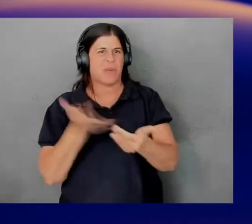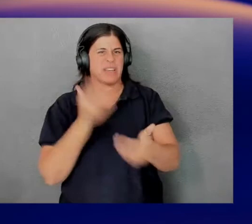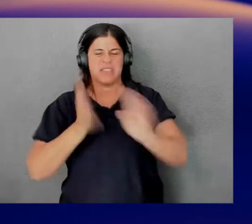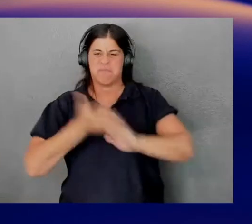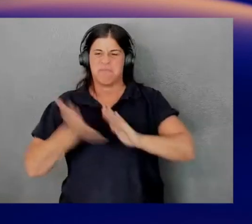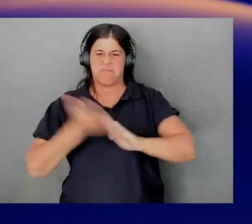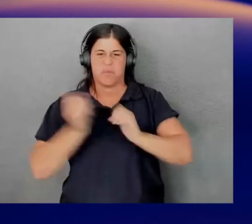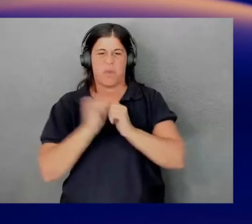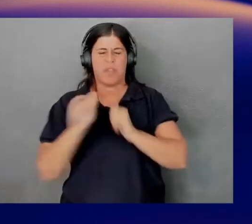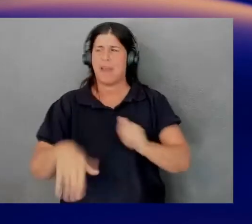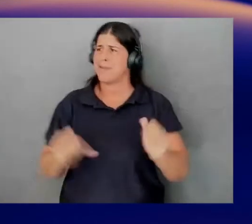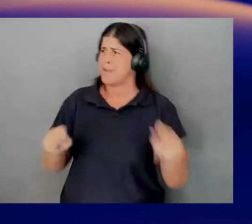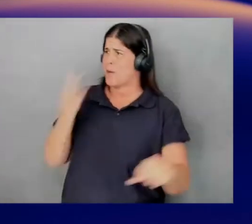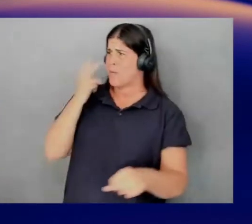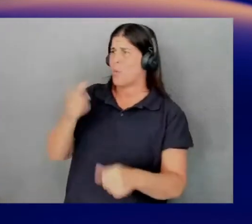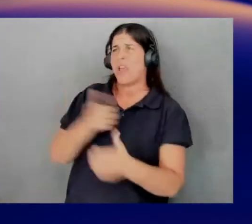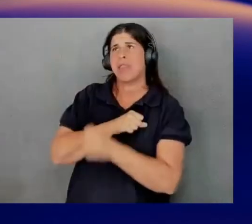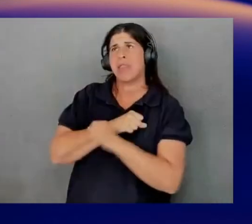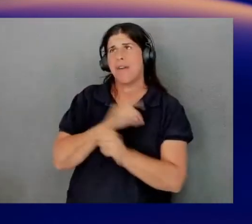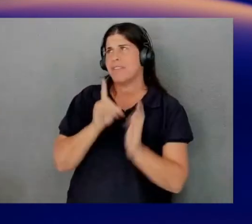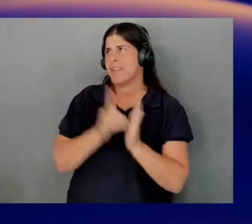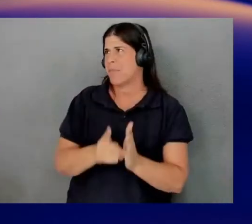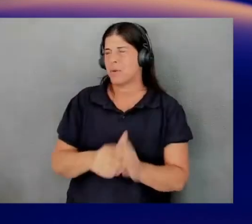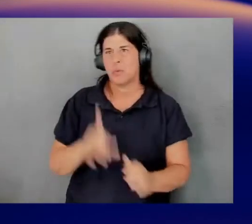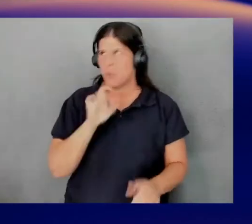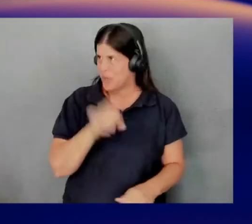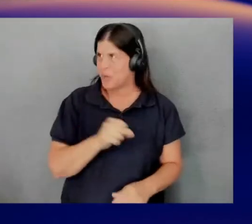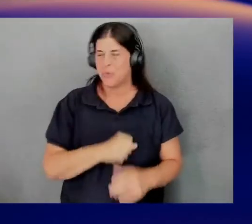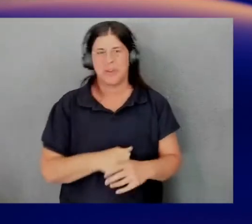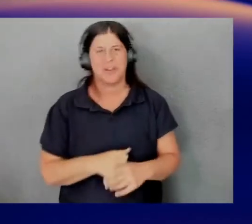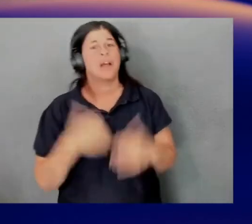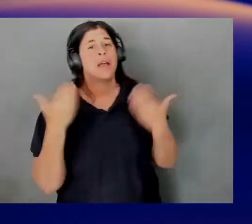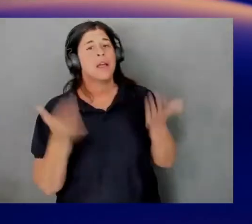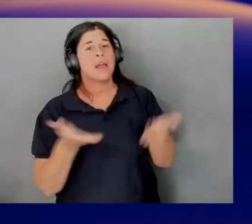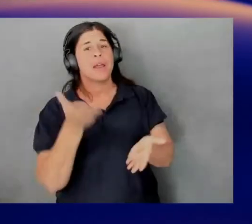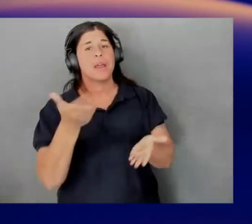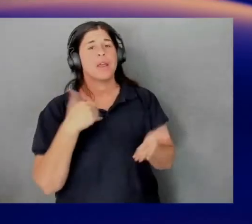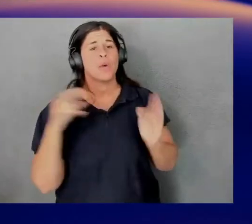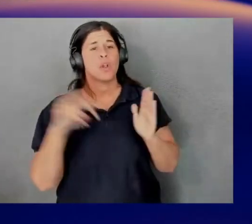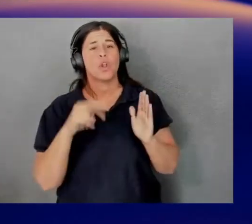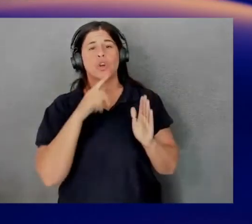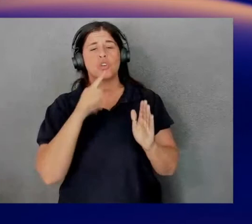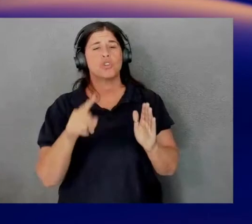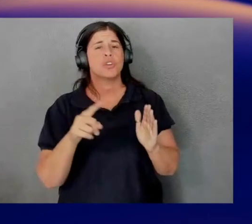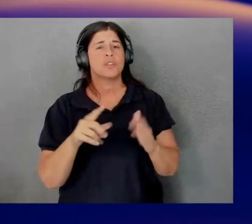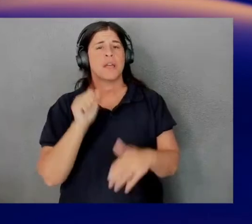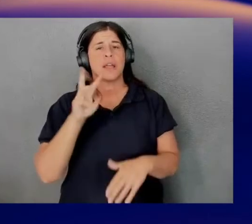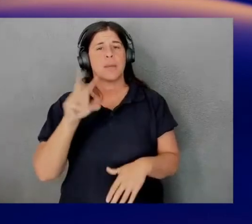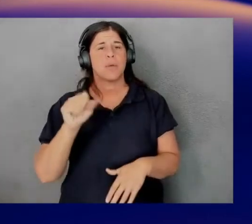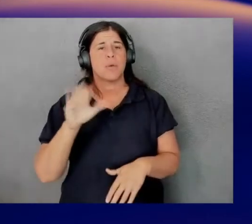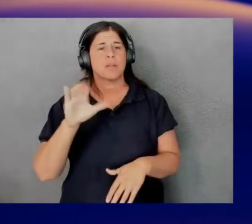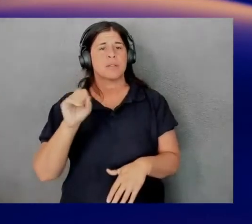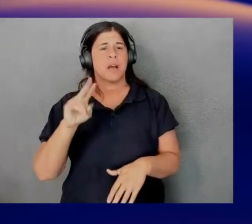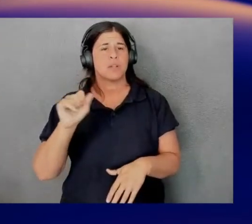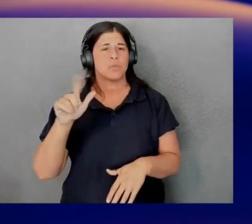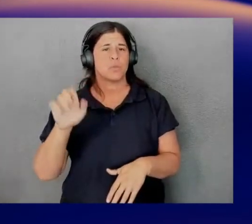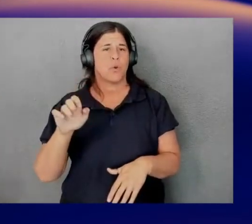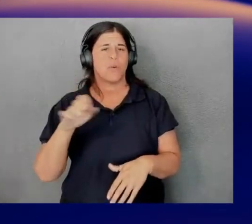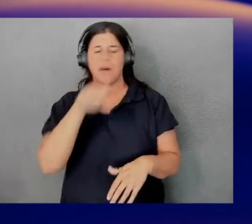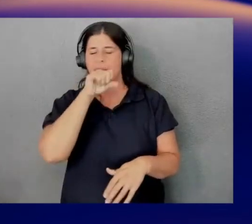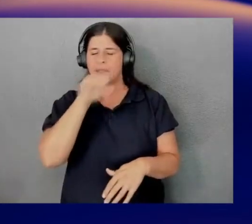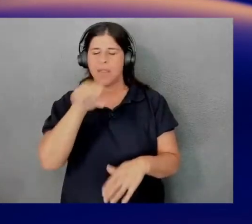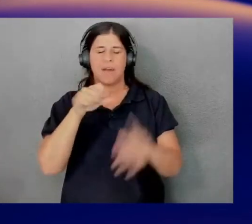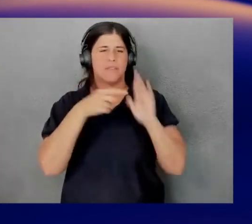be great. We love demos. We do. So, here we look, this is just right in the AWS console. I always love to highlight that